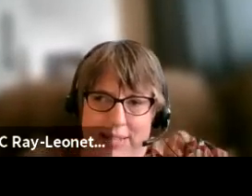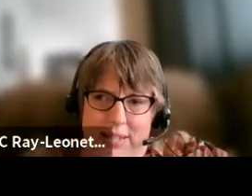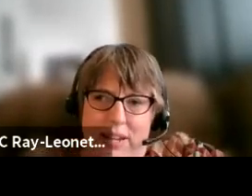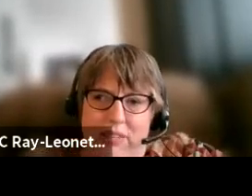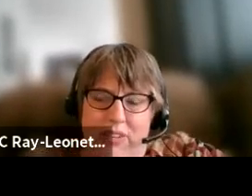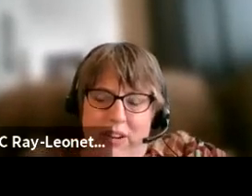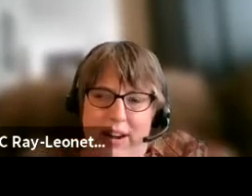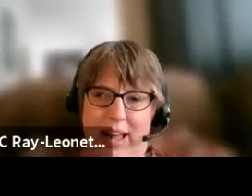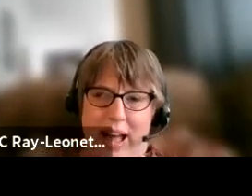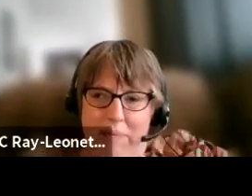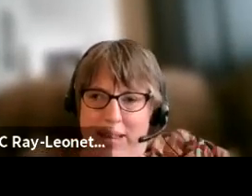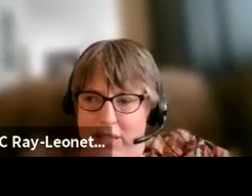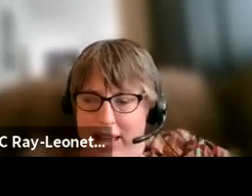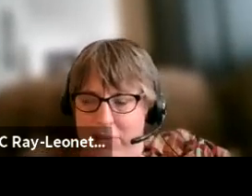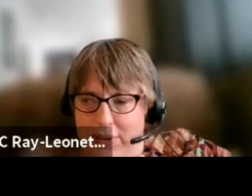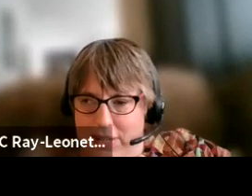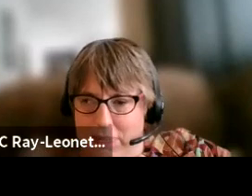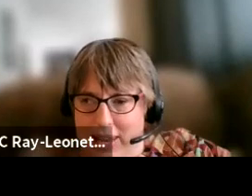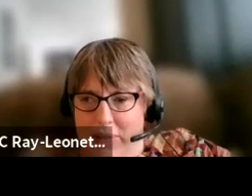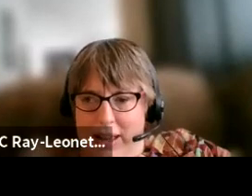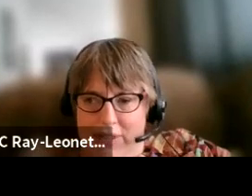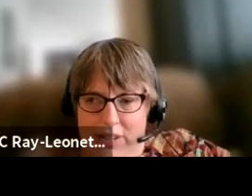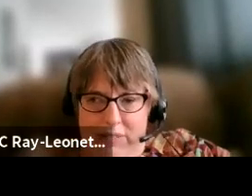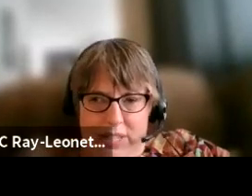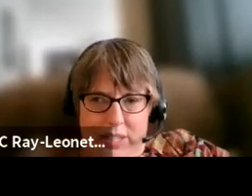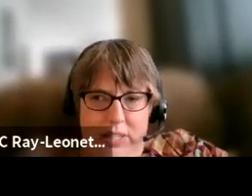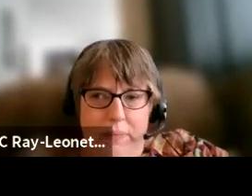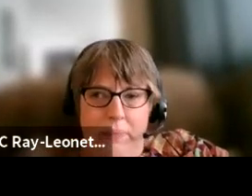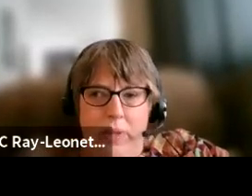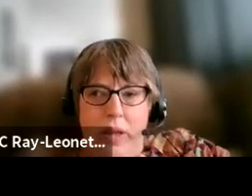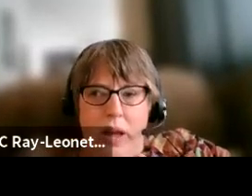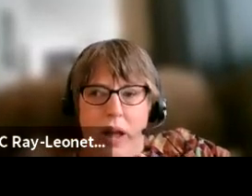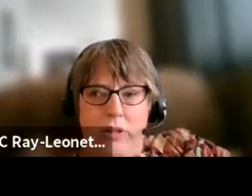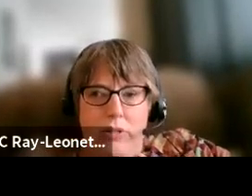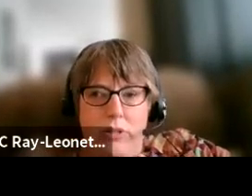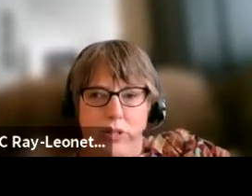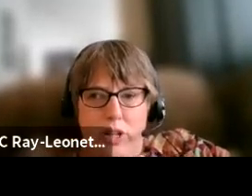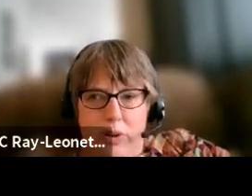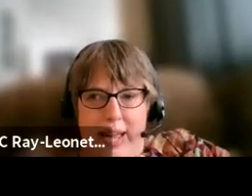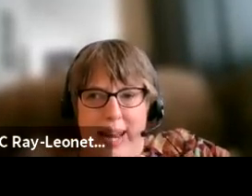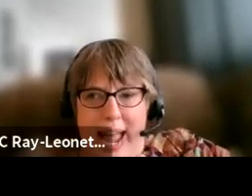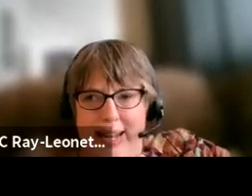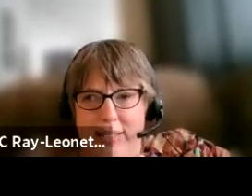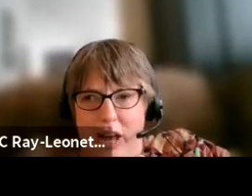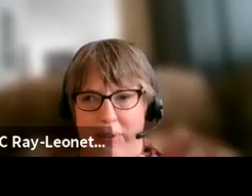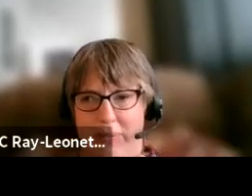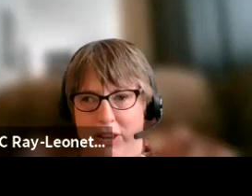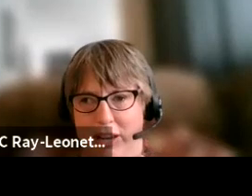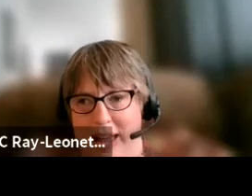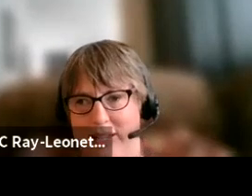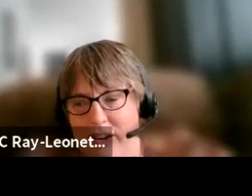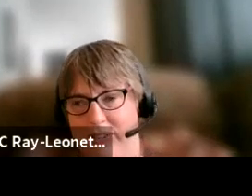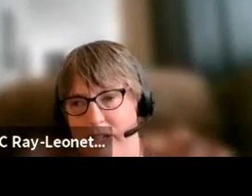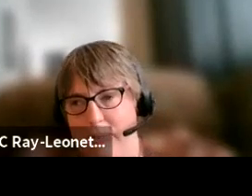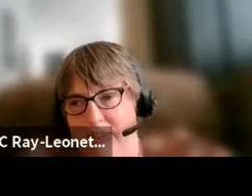a waiting list for intellectual disability waiver services. To enhance home and